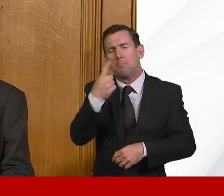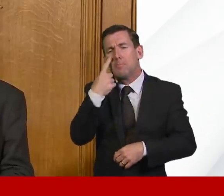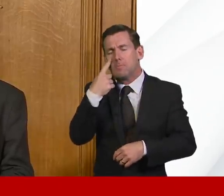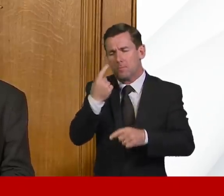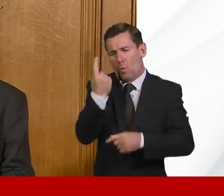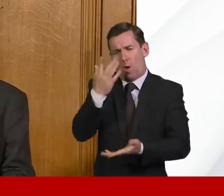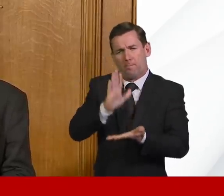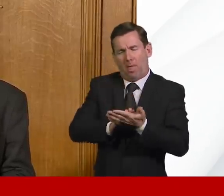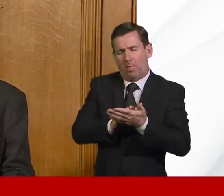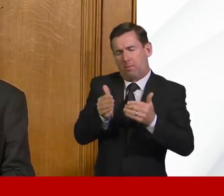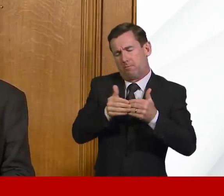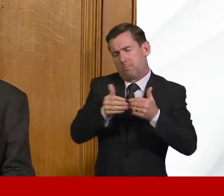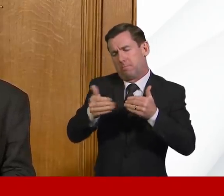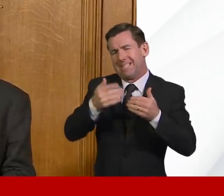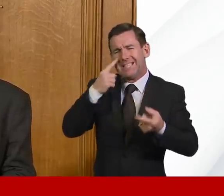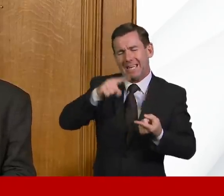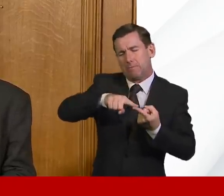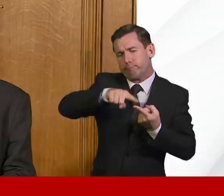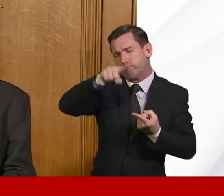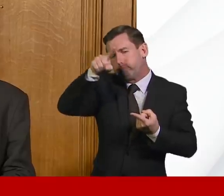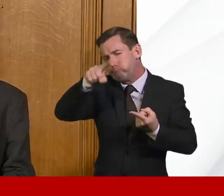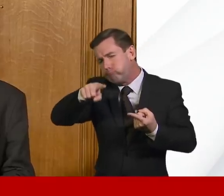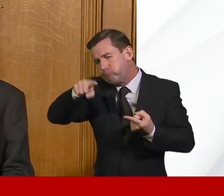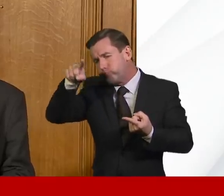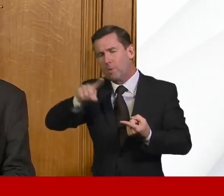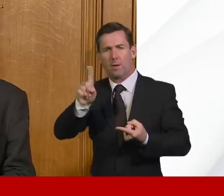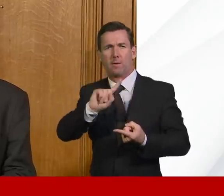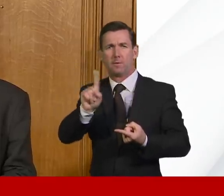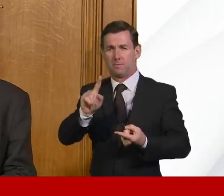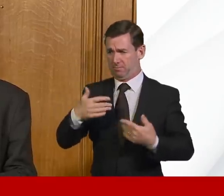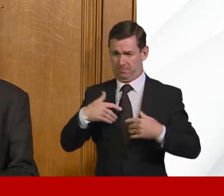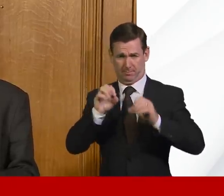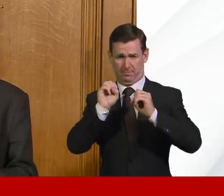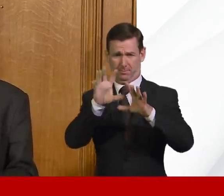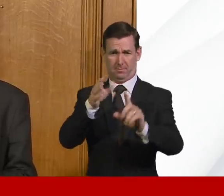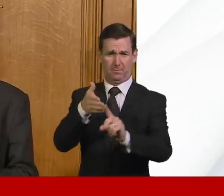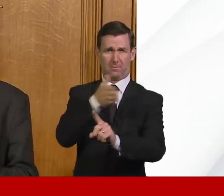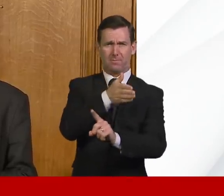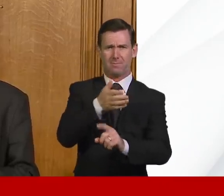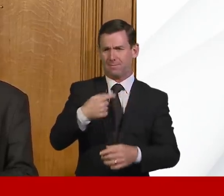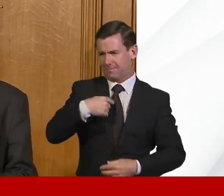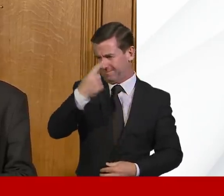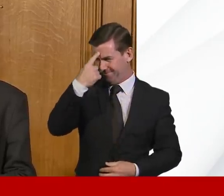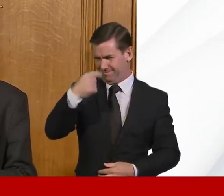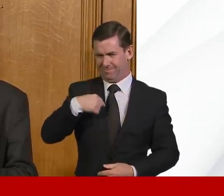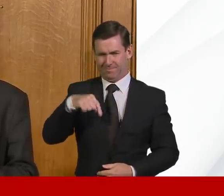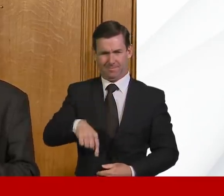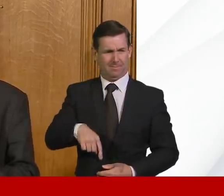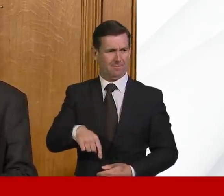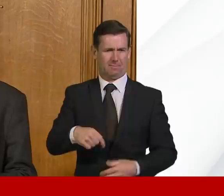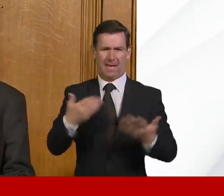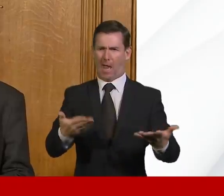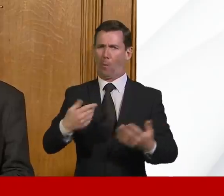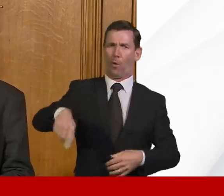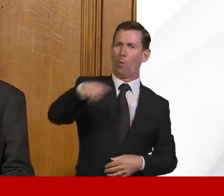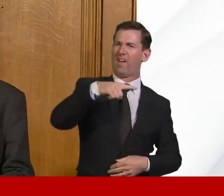will play out here in the UK. But as I said earlier, this is not the time to be complacent. This is